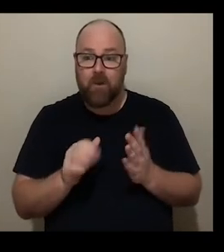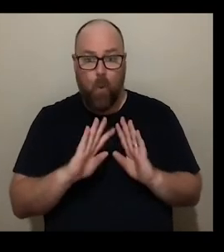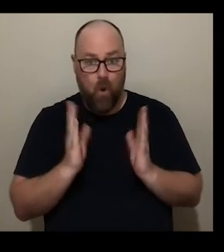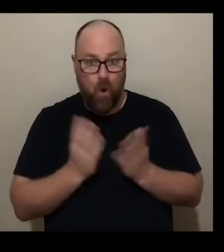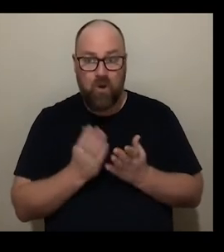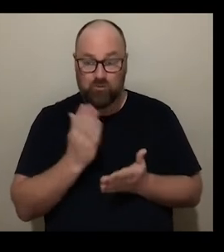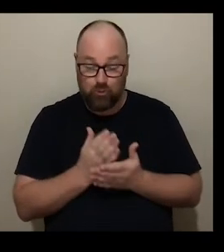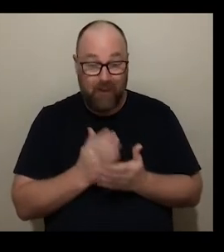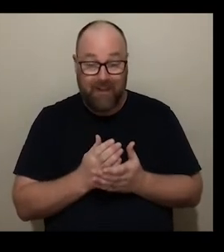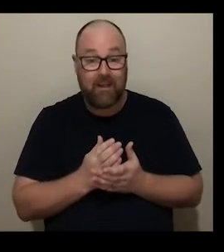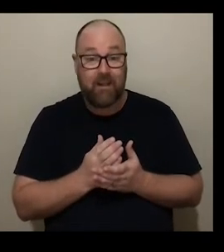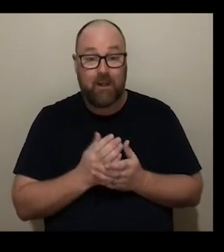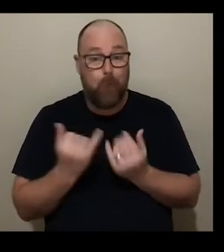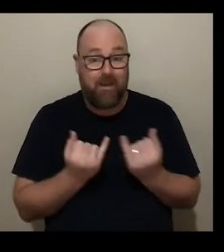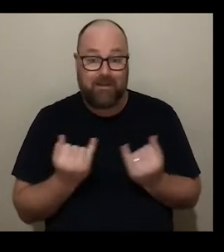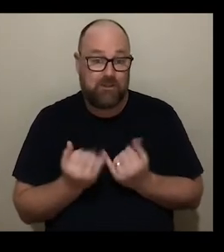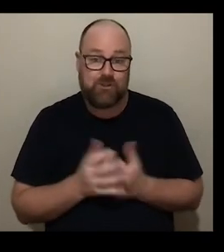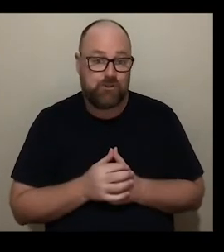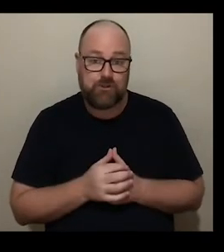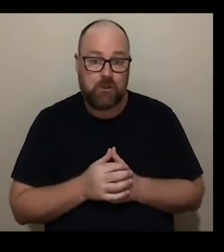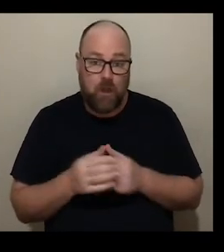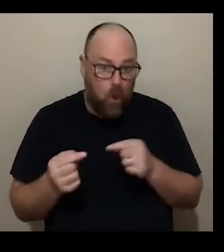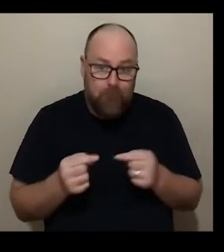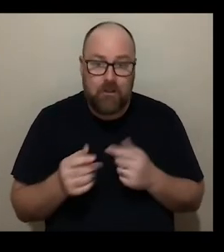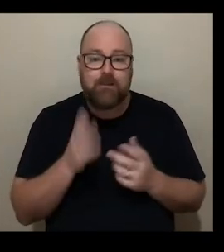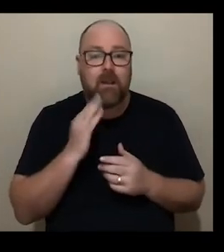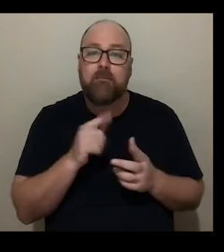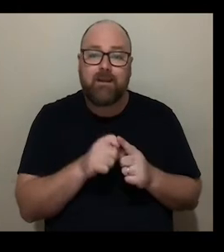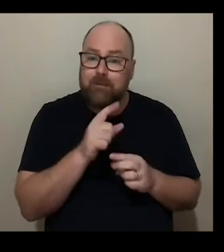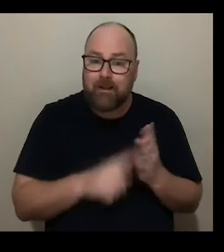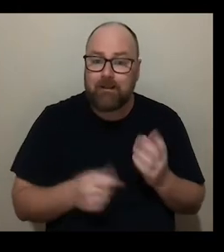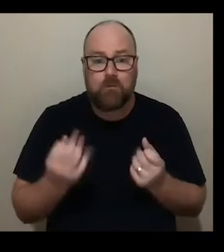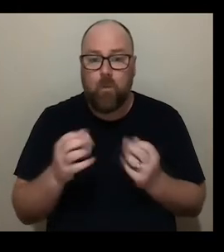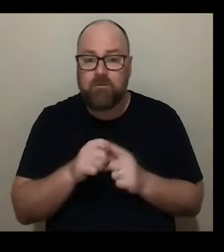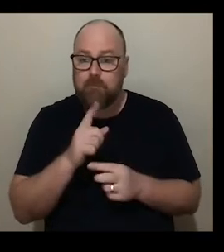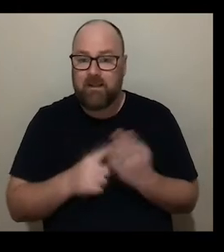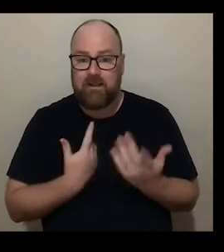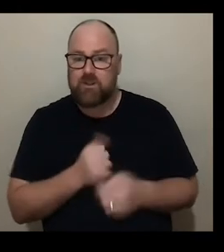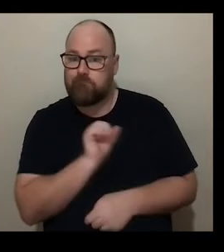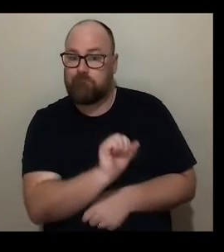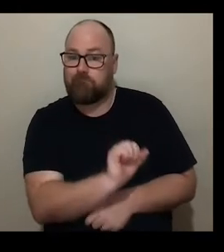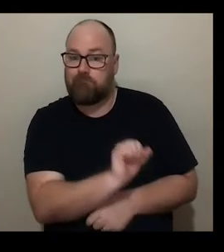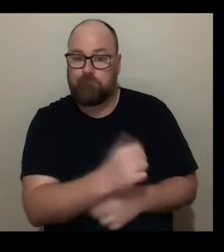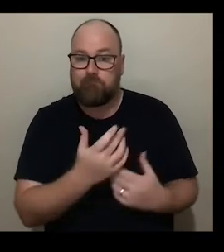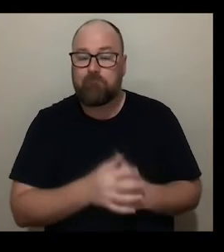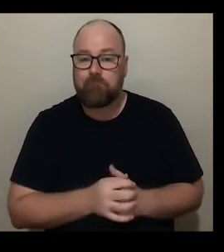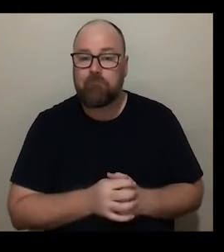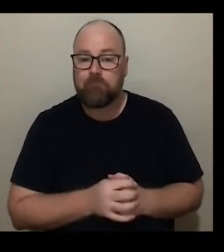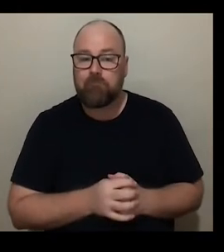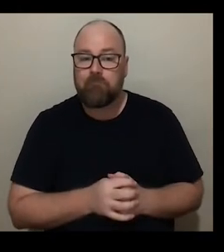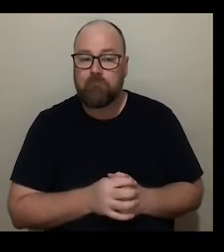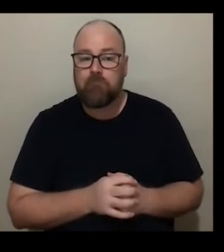place for anyone whether you're disabled or non-disabled it's just how it is and